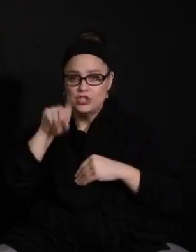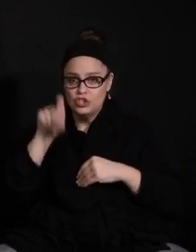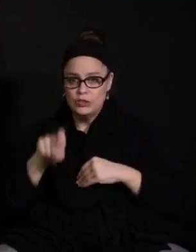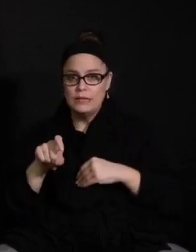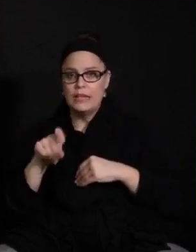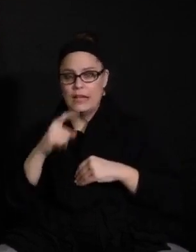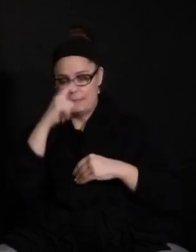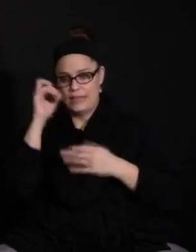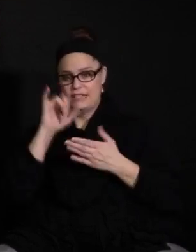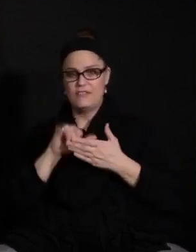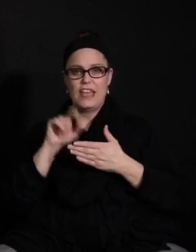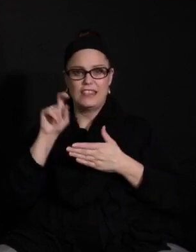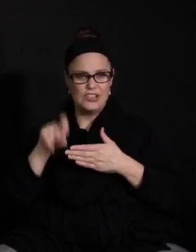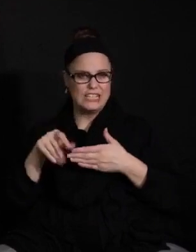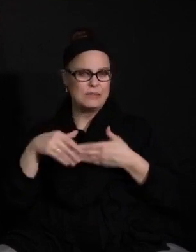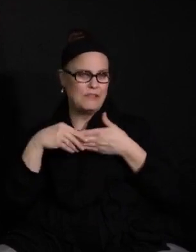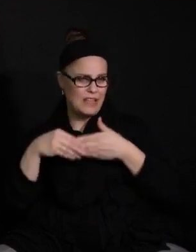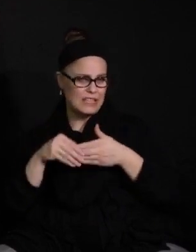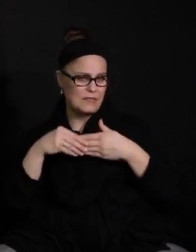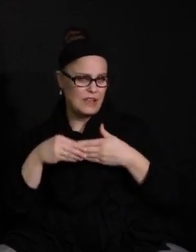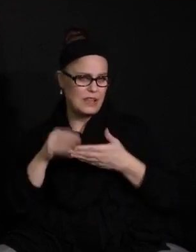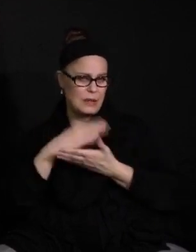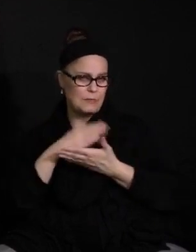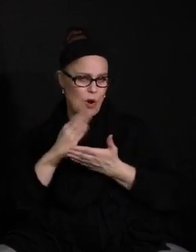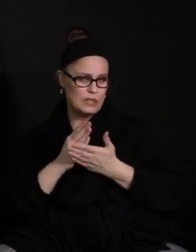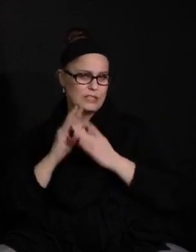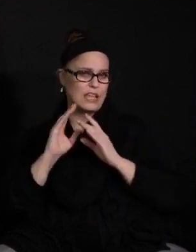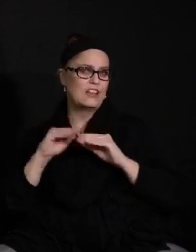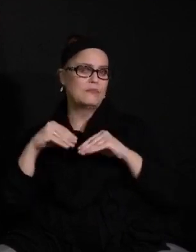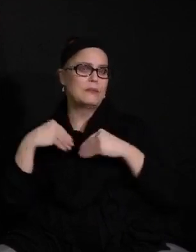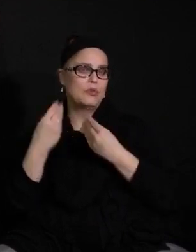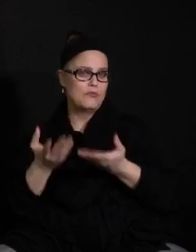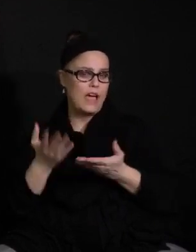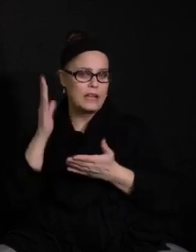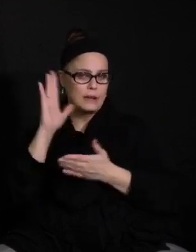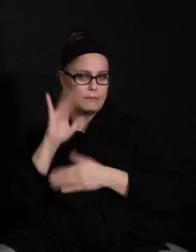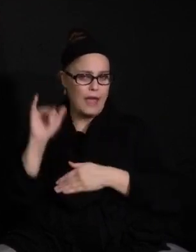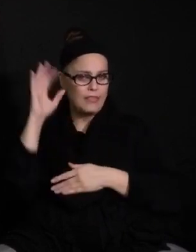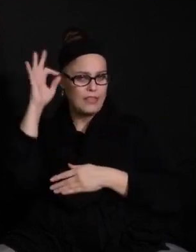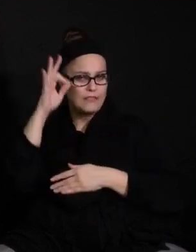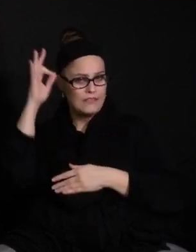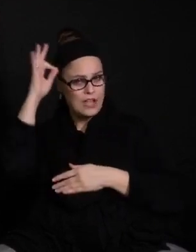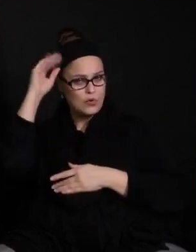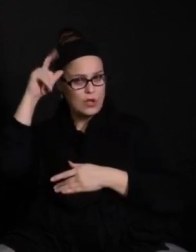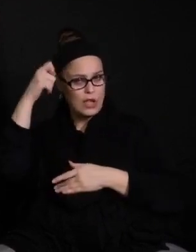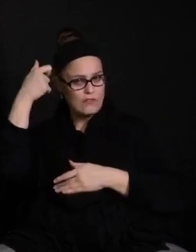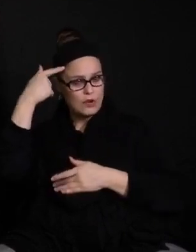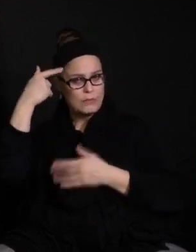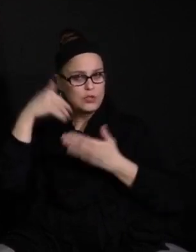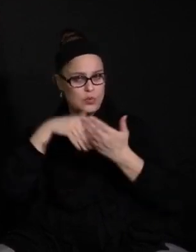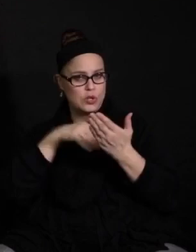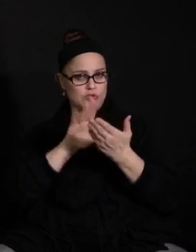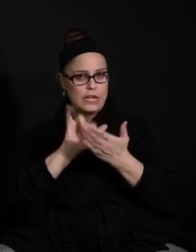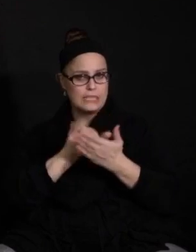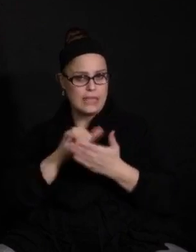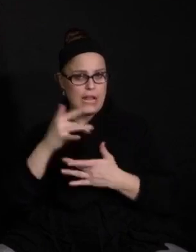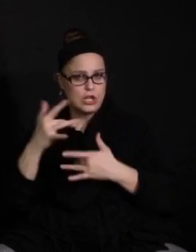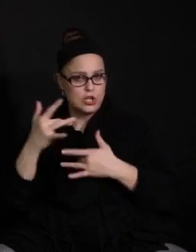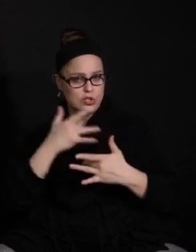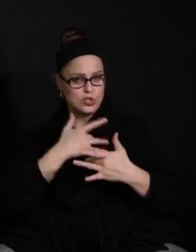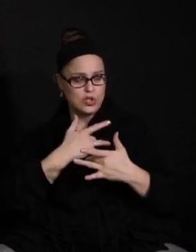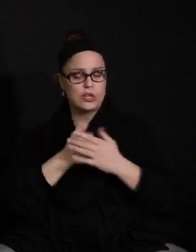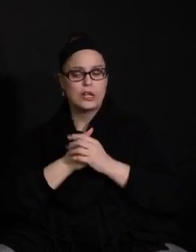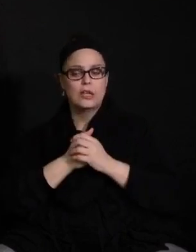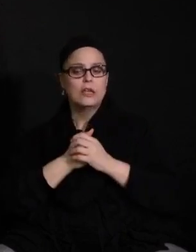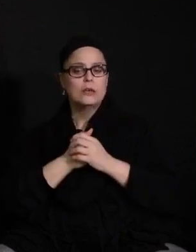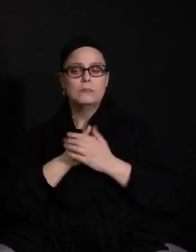pieces provided by the federal government to address those concerns, but